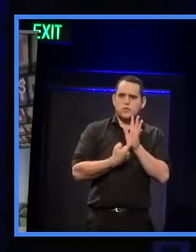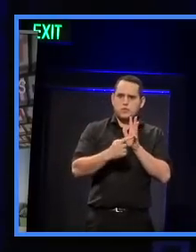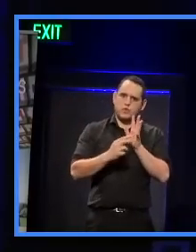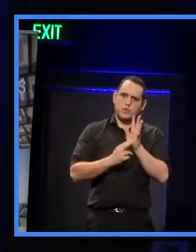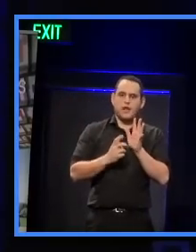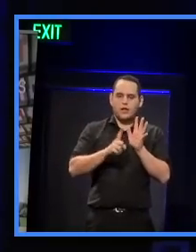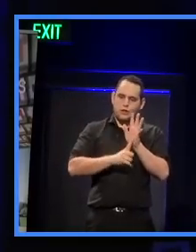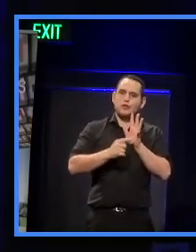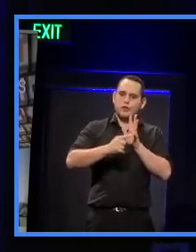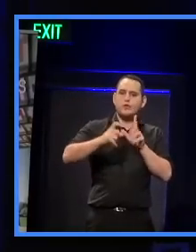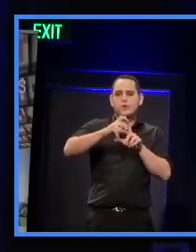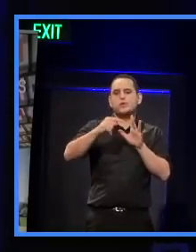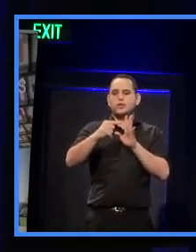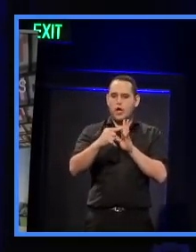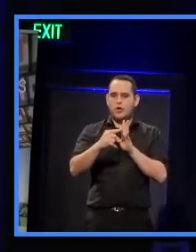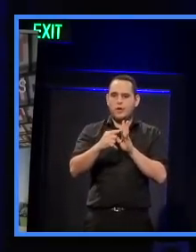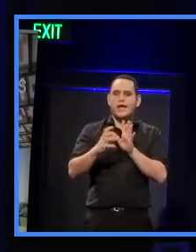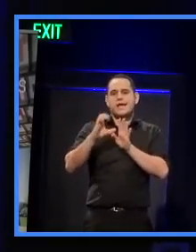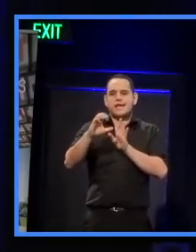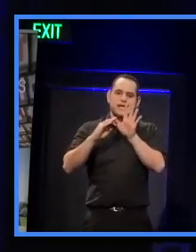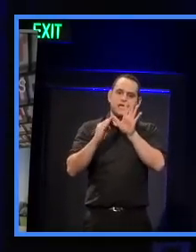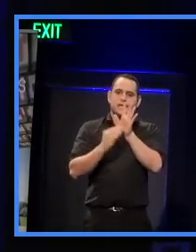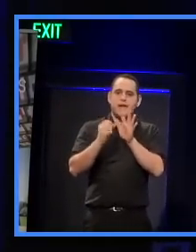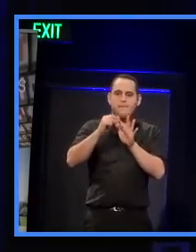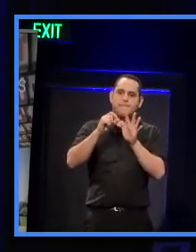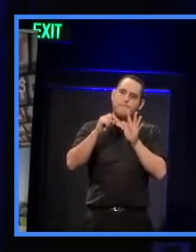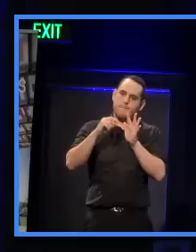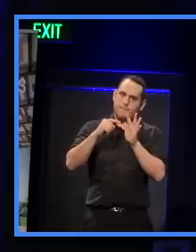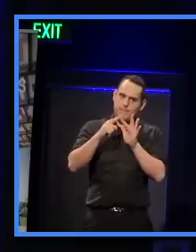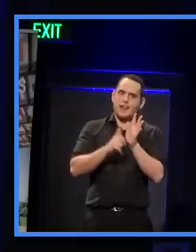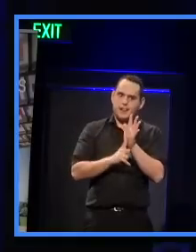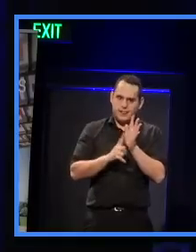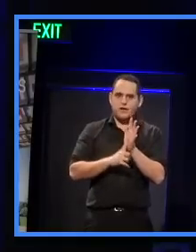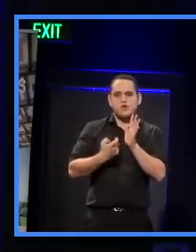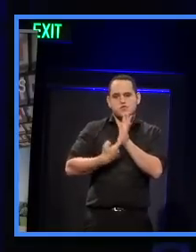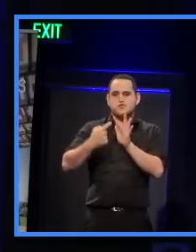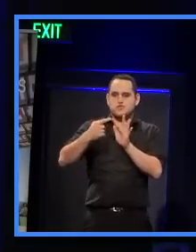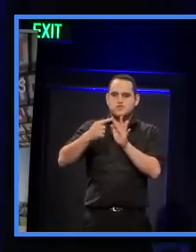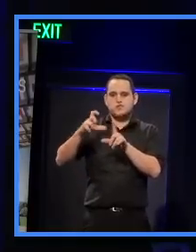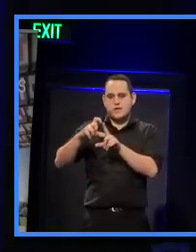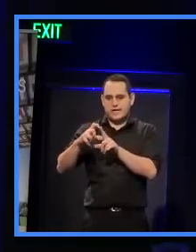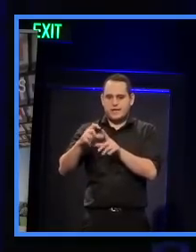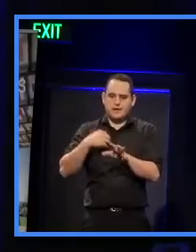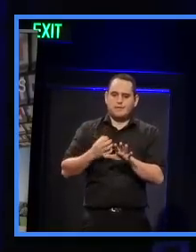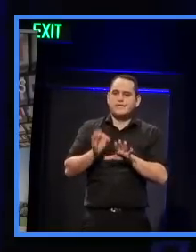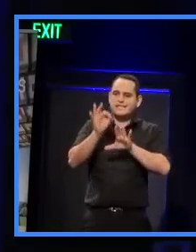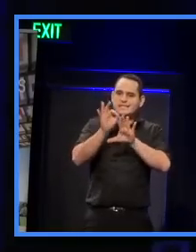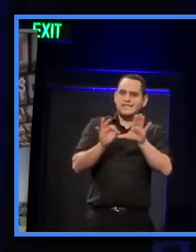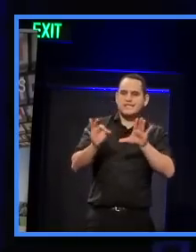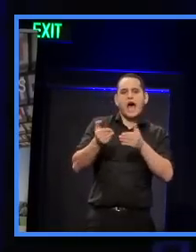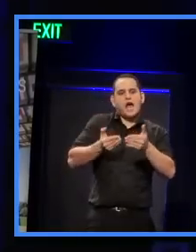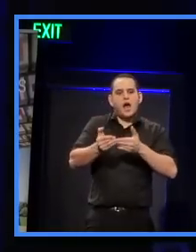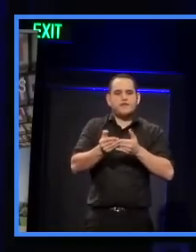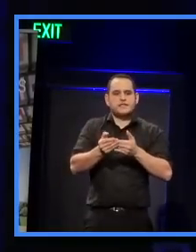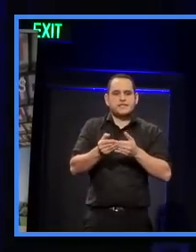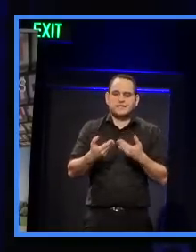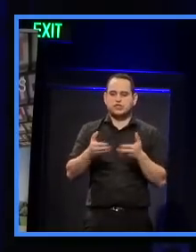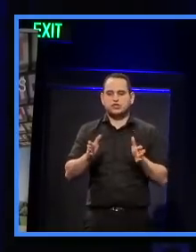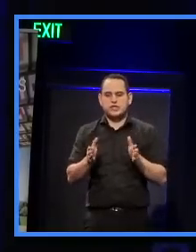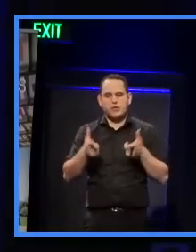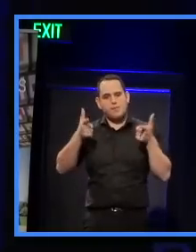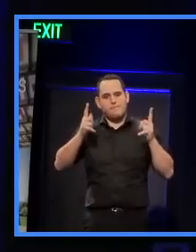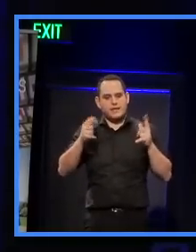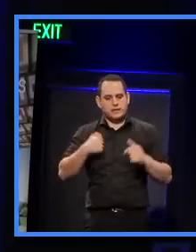-Reed and I am the design champion for Auckland. I'm also the Auckland Design Office's general manager and